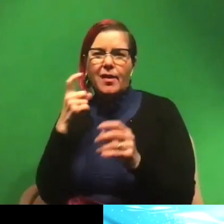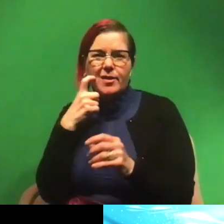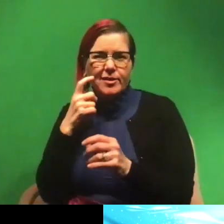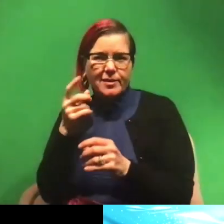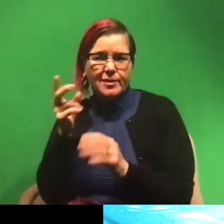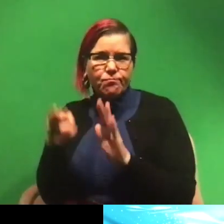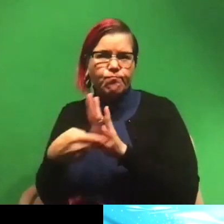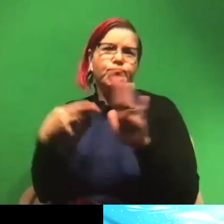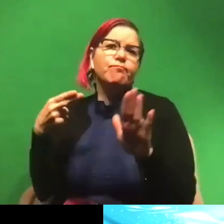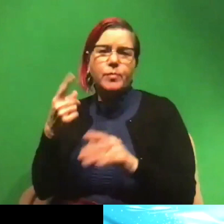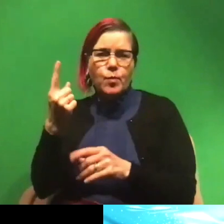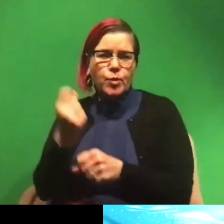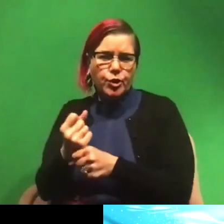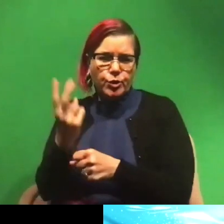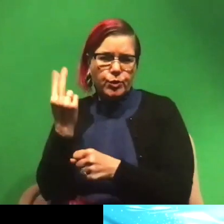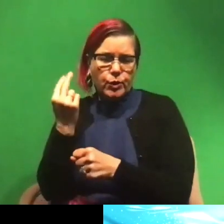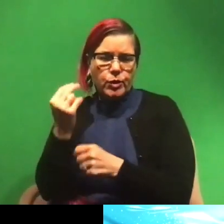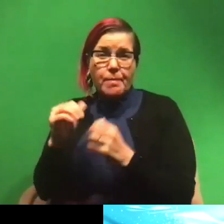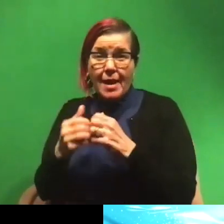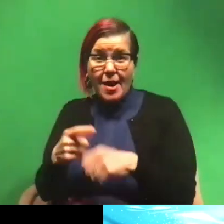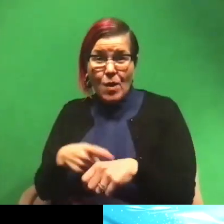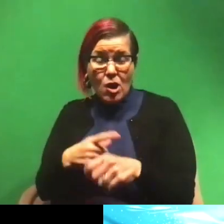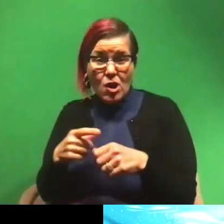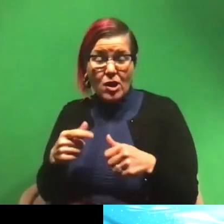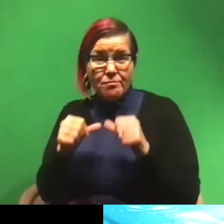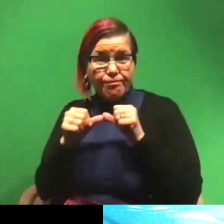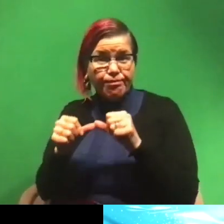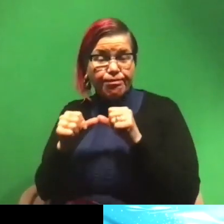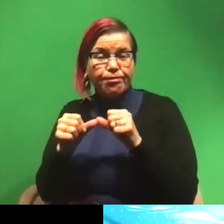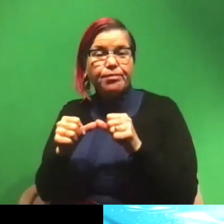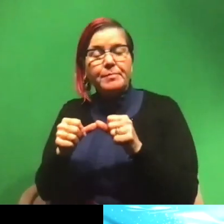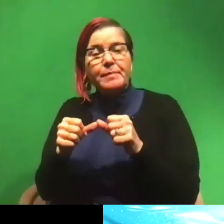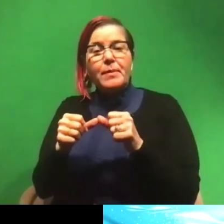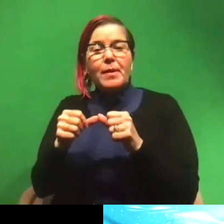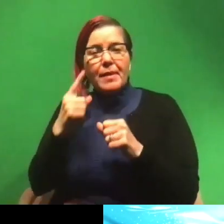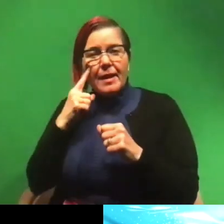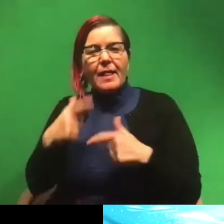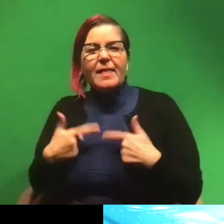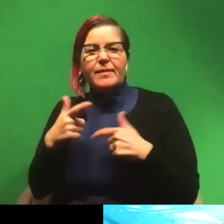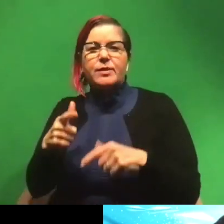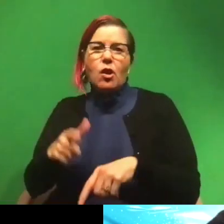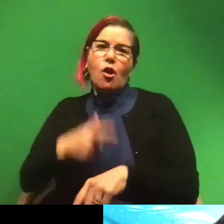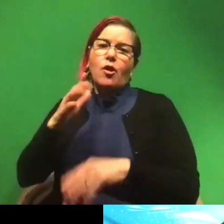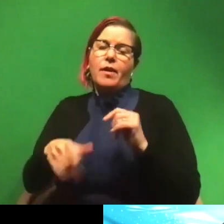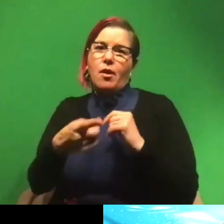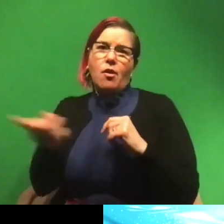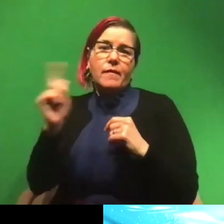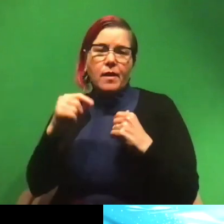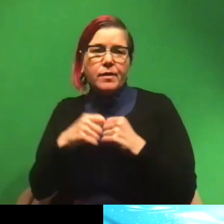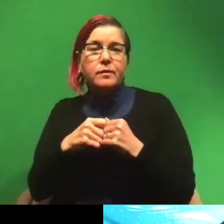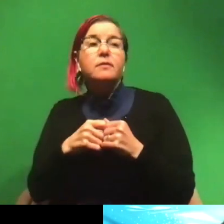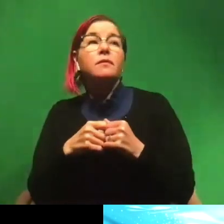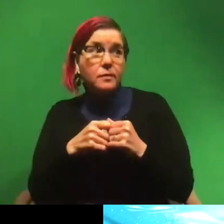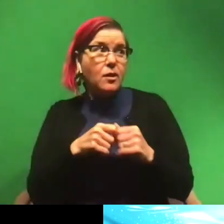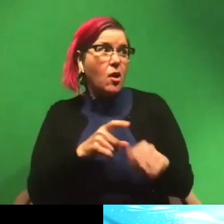ago. Uh, we don't actually know how long it lives, but we're pretty sure it lives longer than everything else. A really long time,